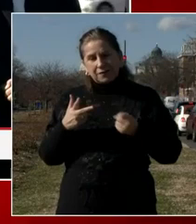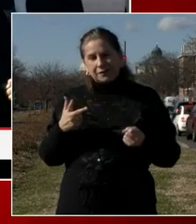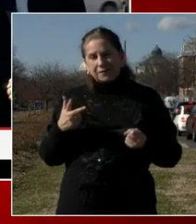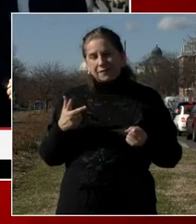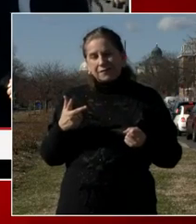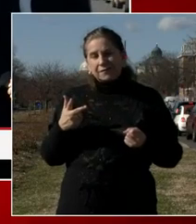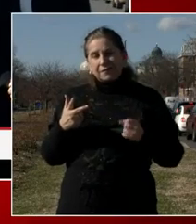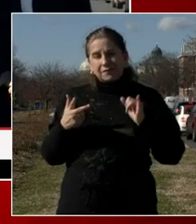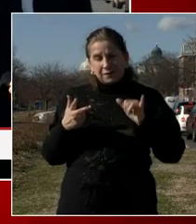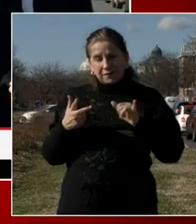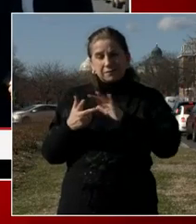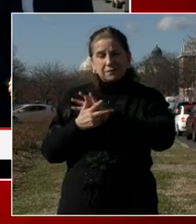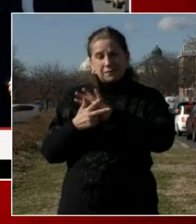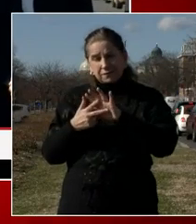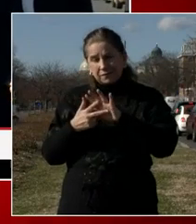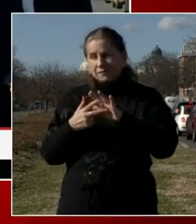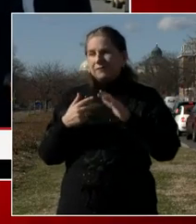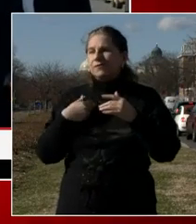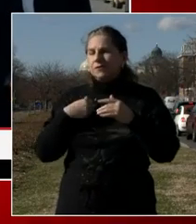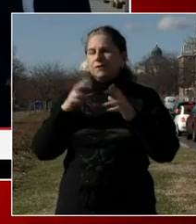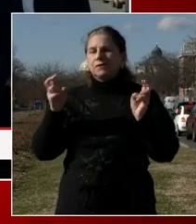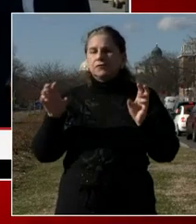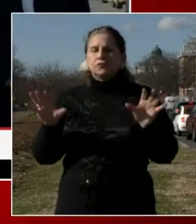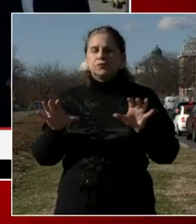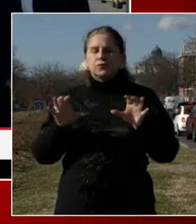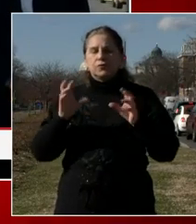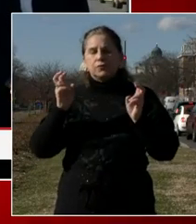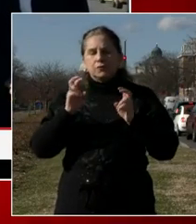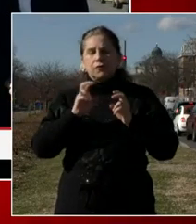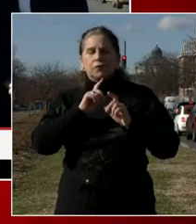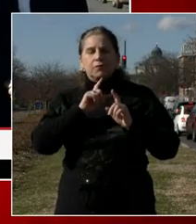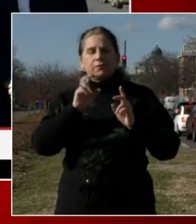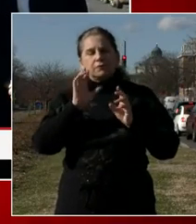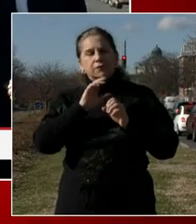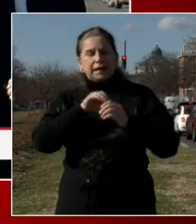the COVID response in the functioning of society.